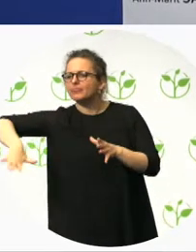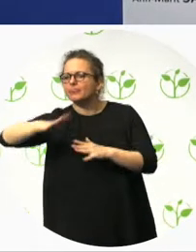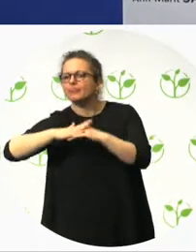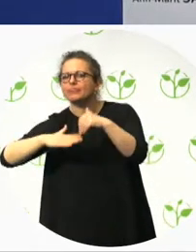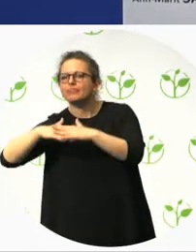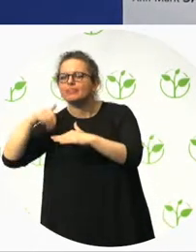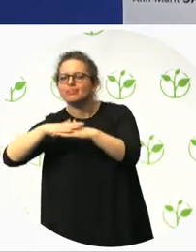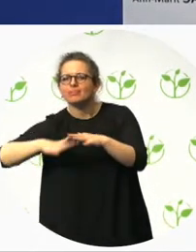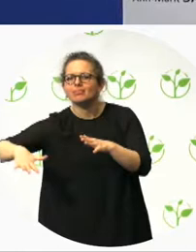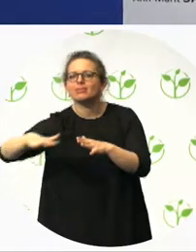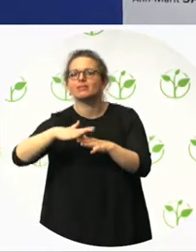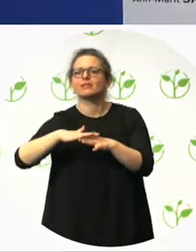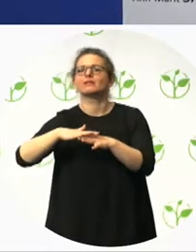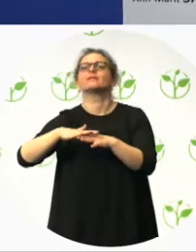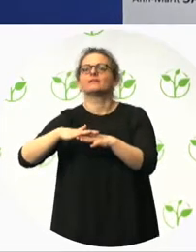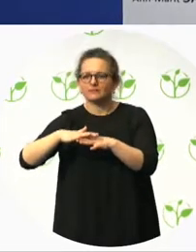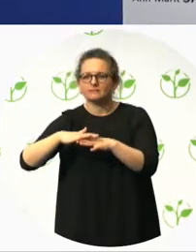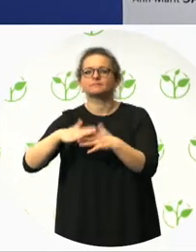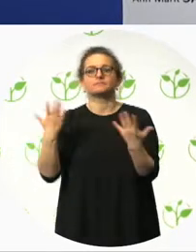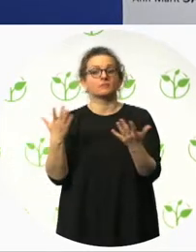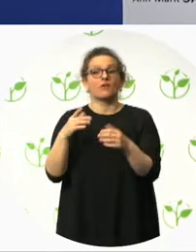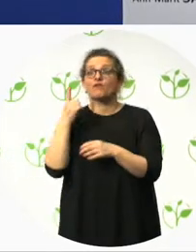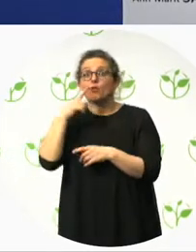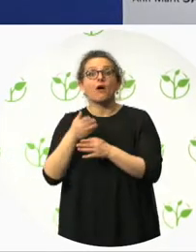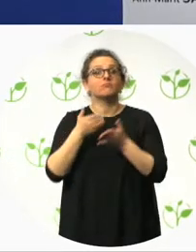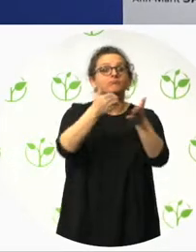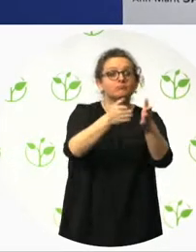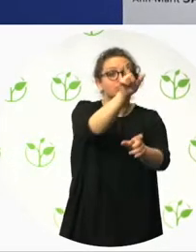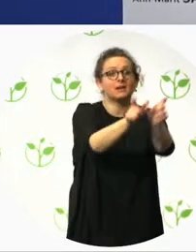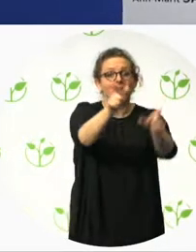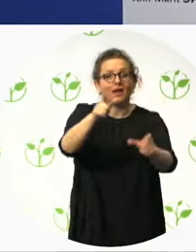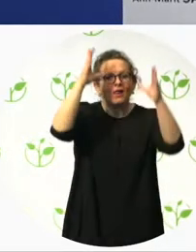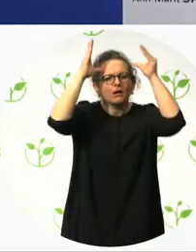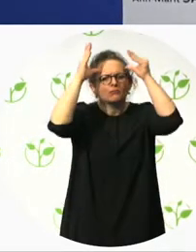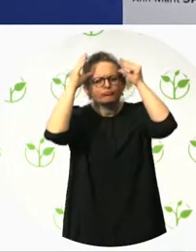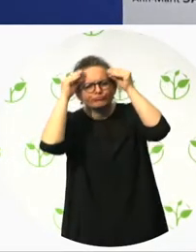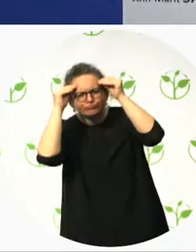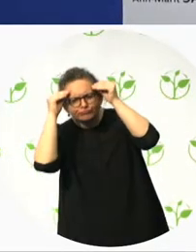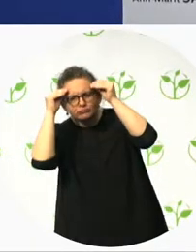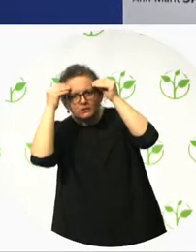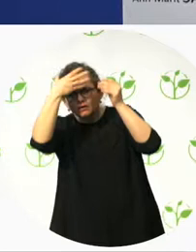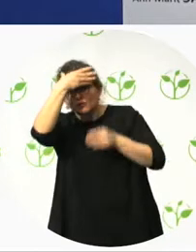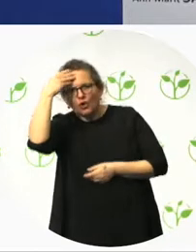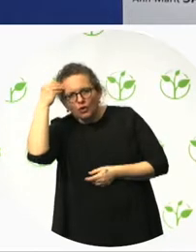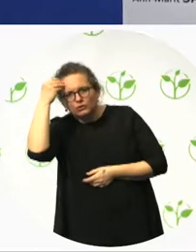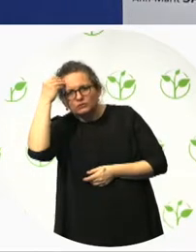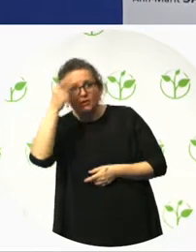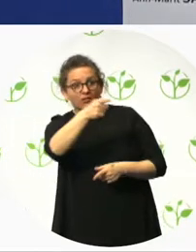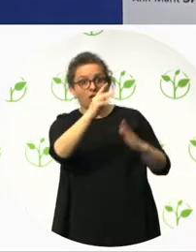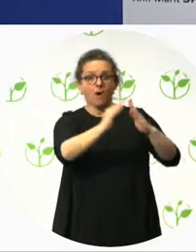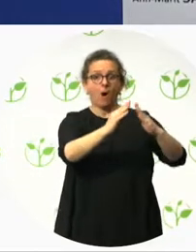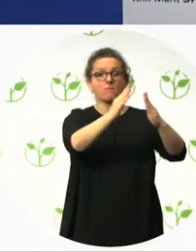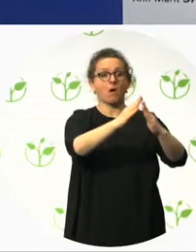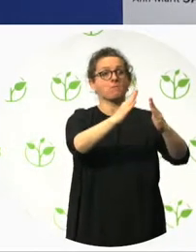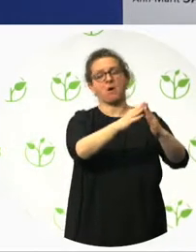How do we look after our loved ones that can stay in their own homes longer, but also how to facilitate